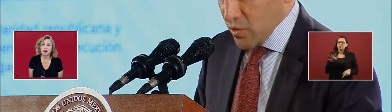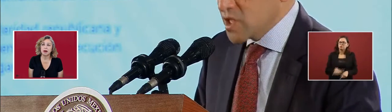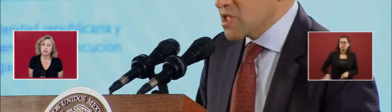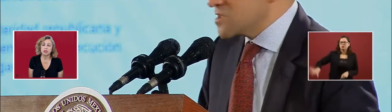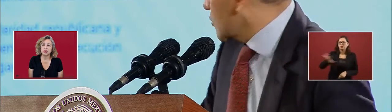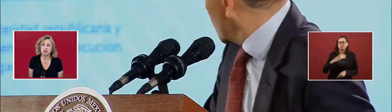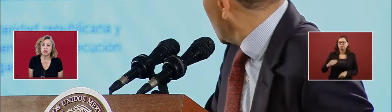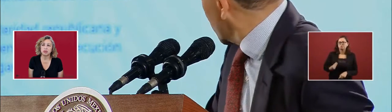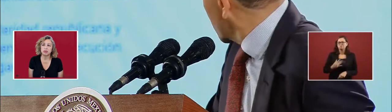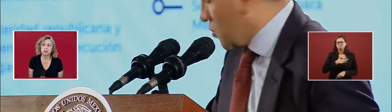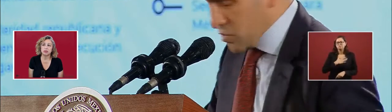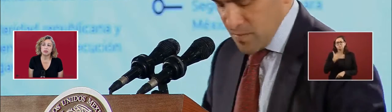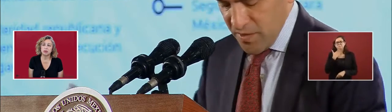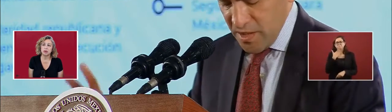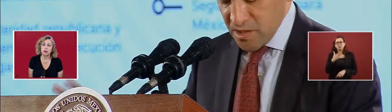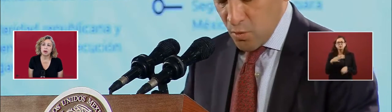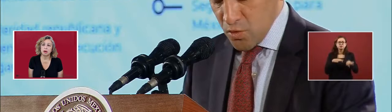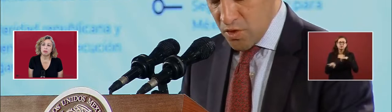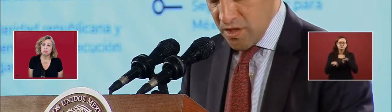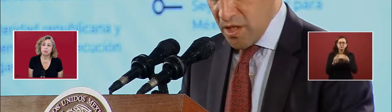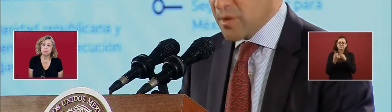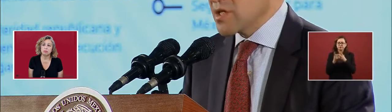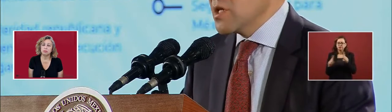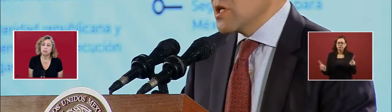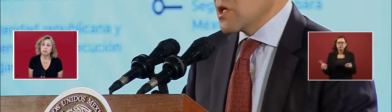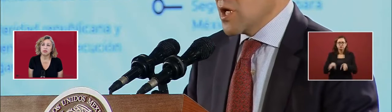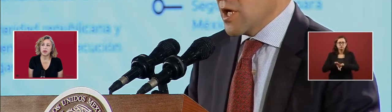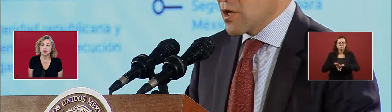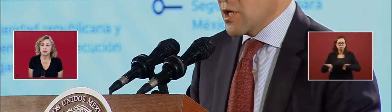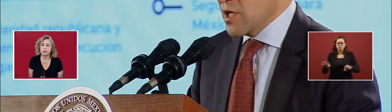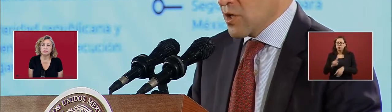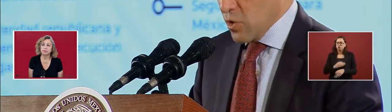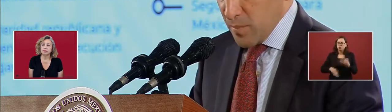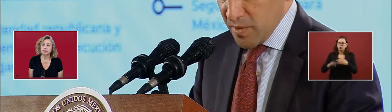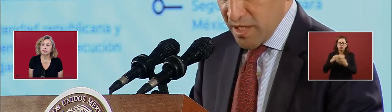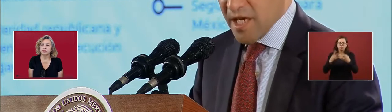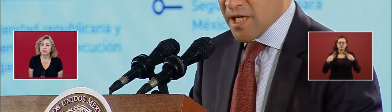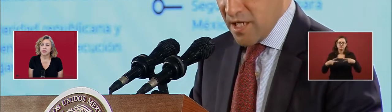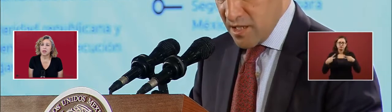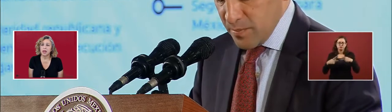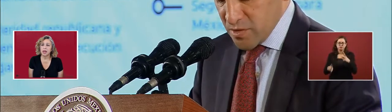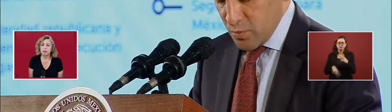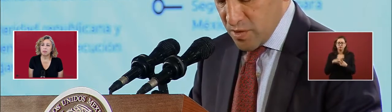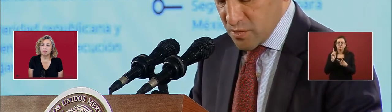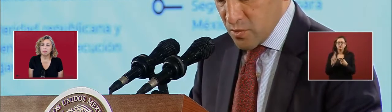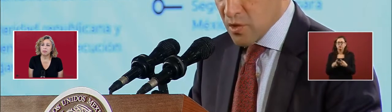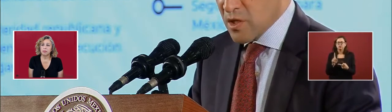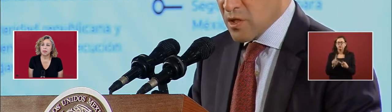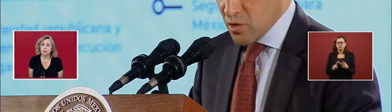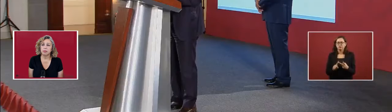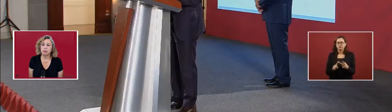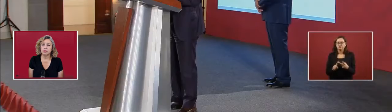social strengths to